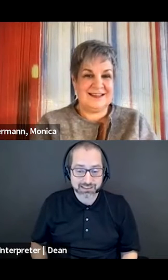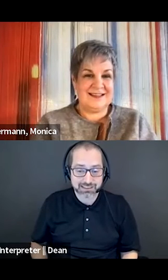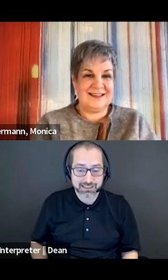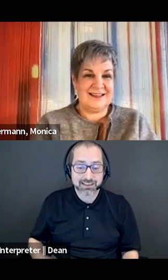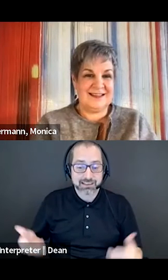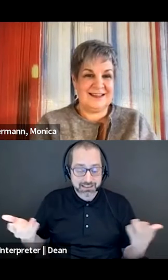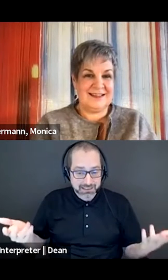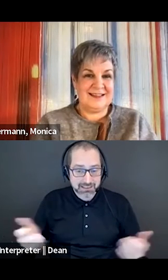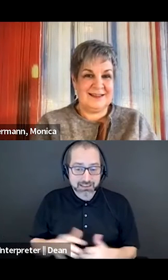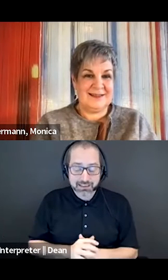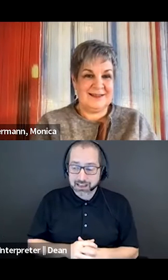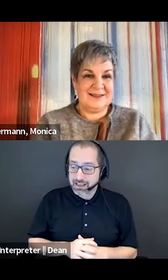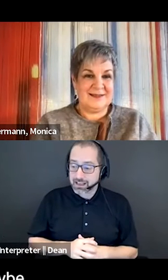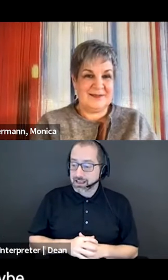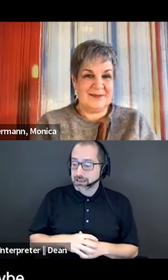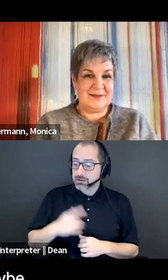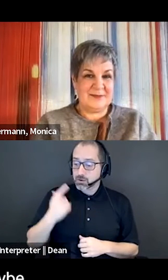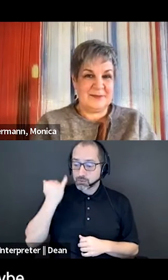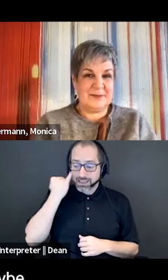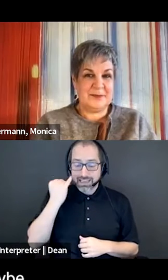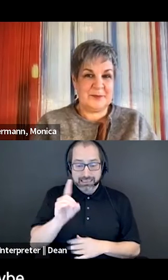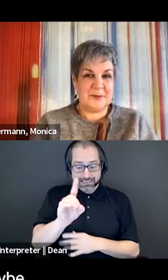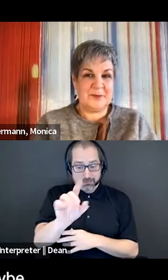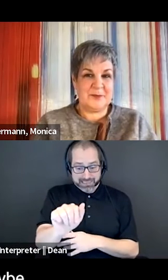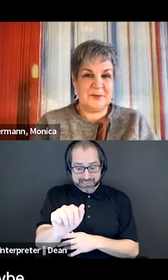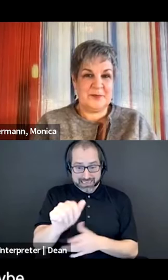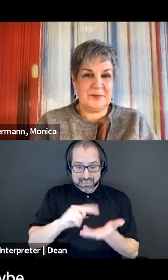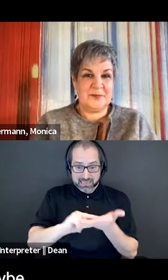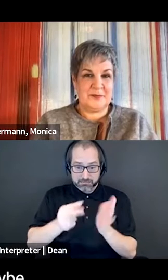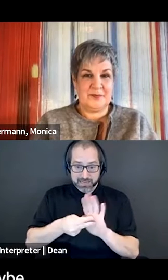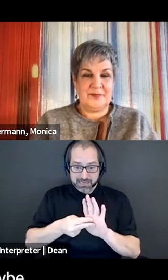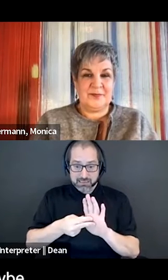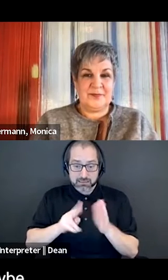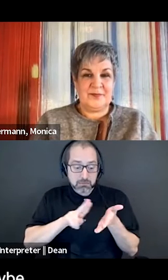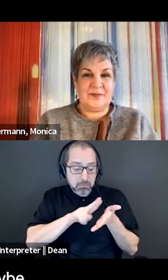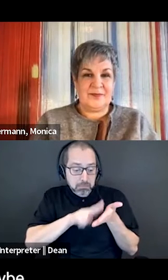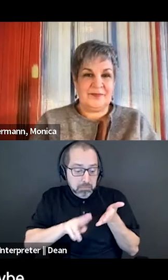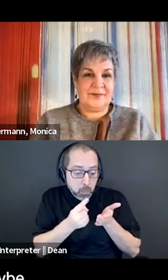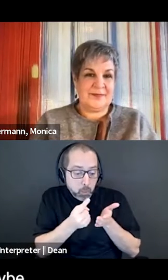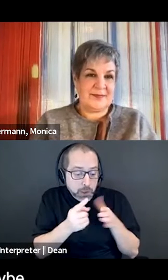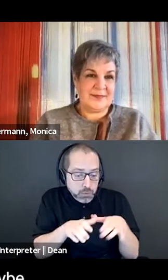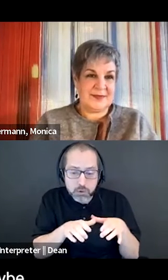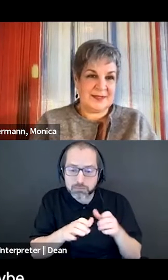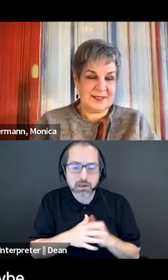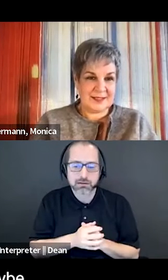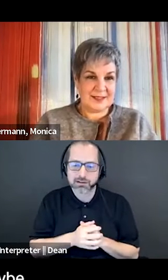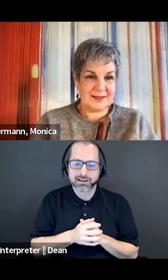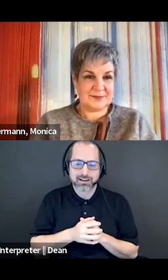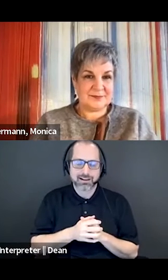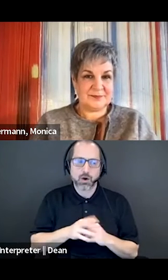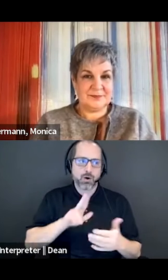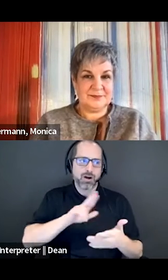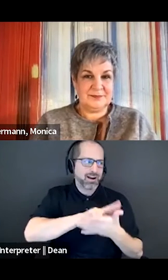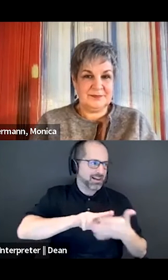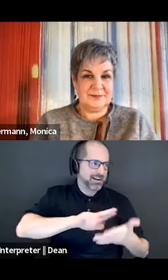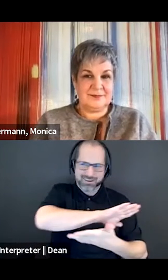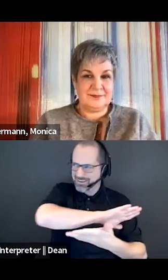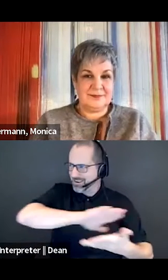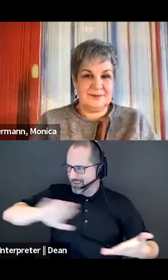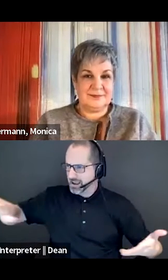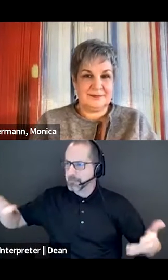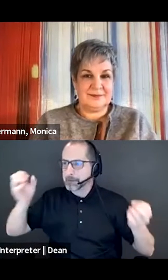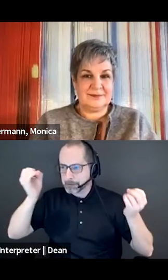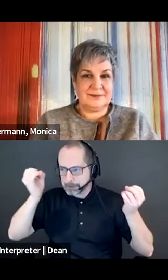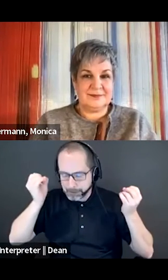umbrella term, we need to consider it beyond just maybe what first comes to mind for you, and consider